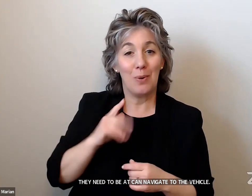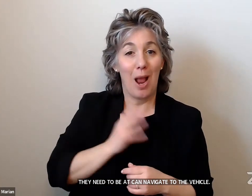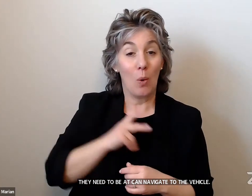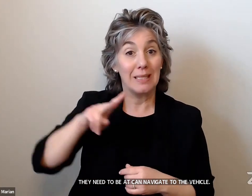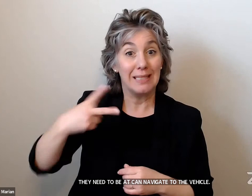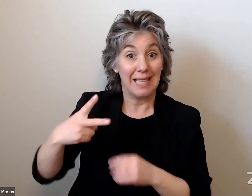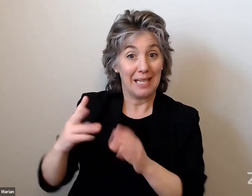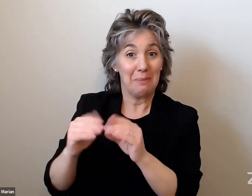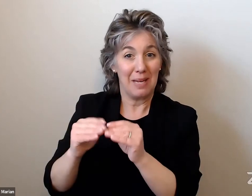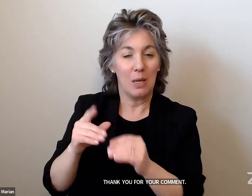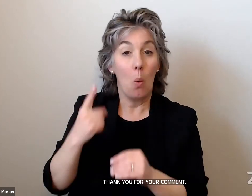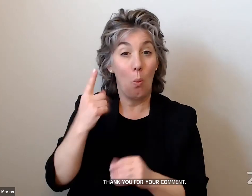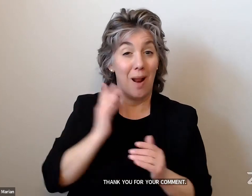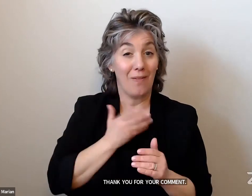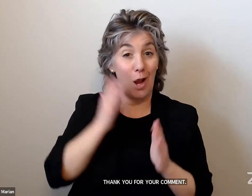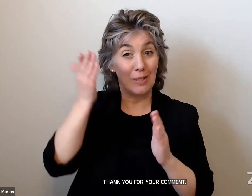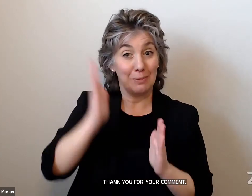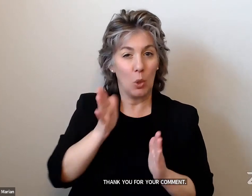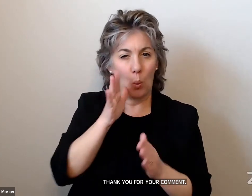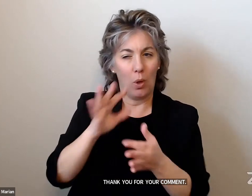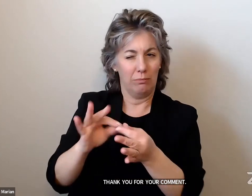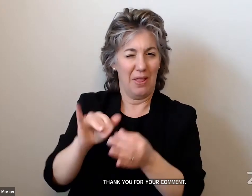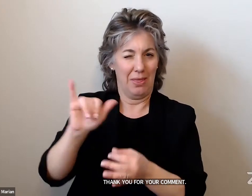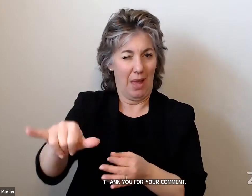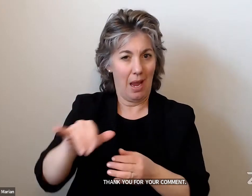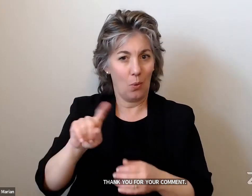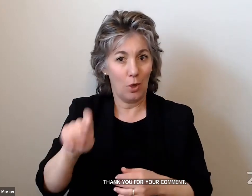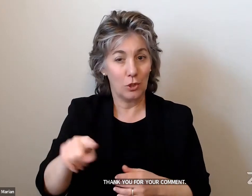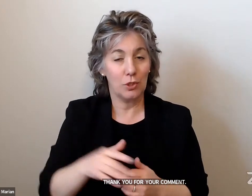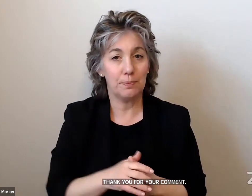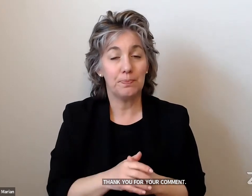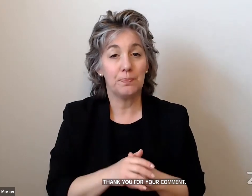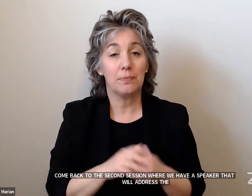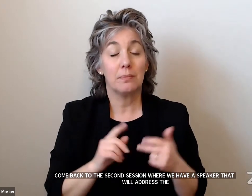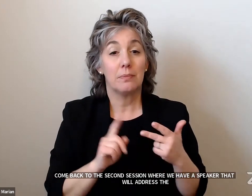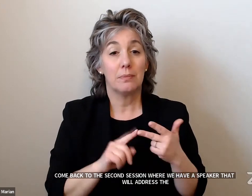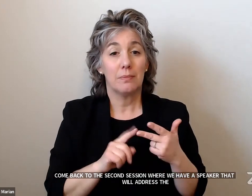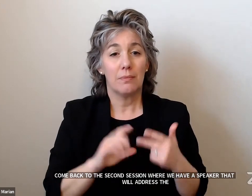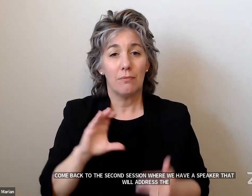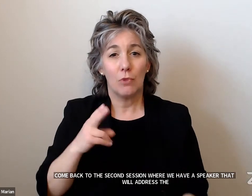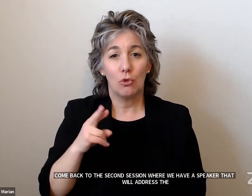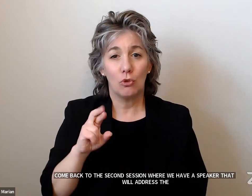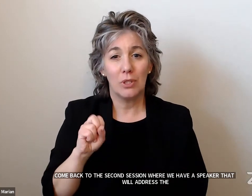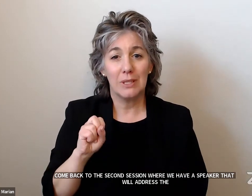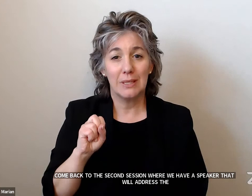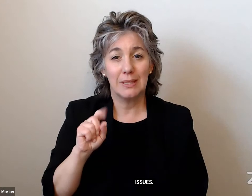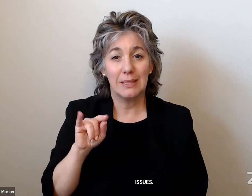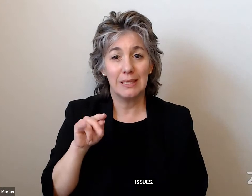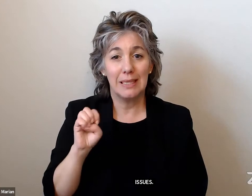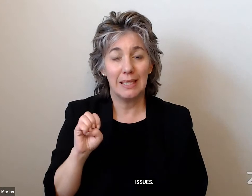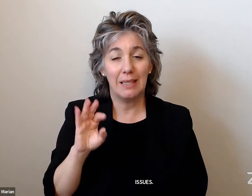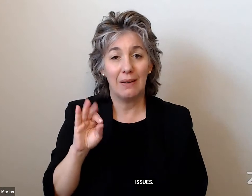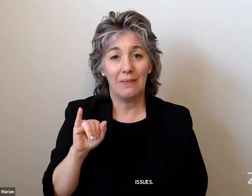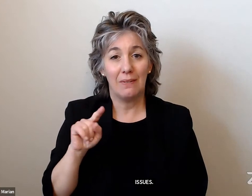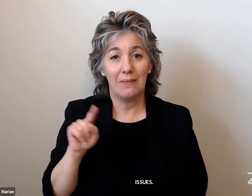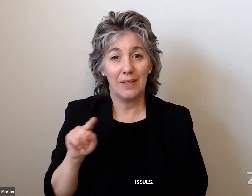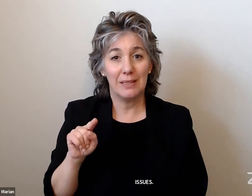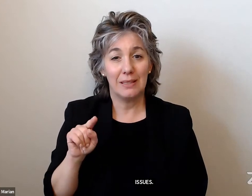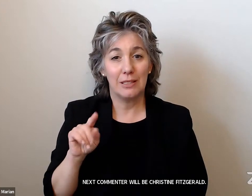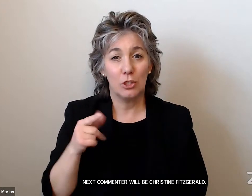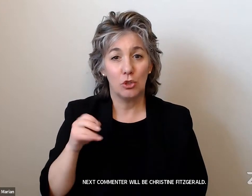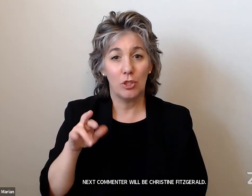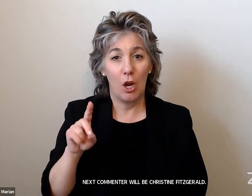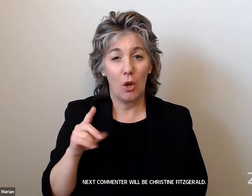a speaker that will address some of those issues. Our next commenter will be Christine Fitzgerald and followed by Christine will be Michael Bray.